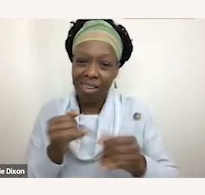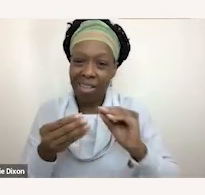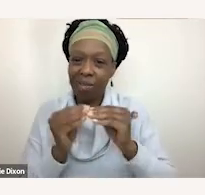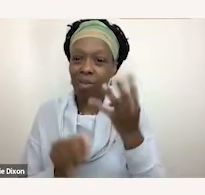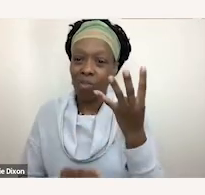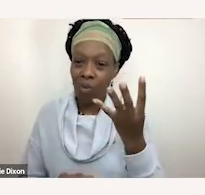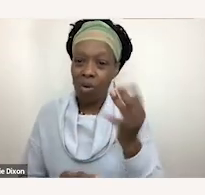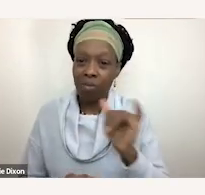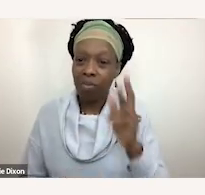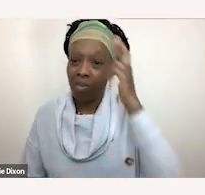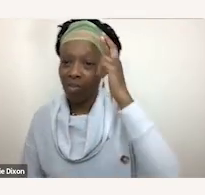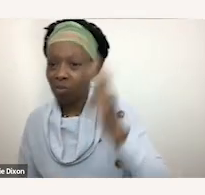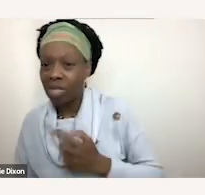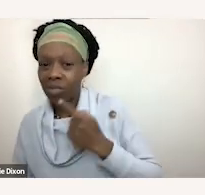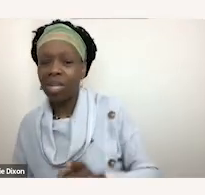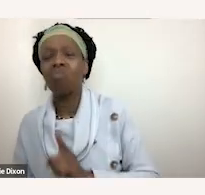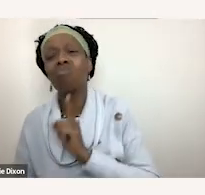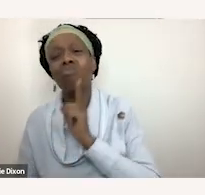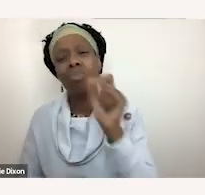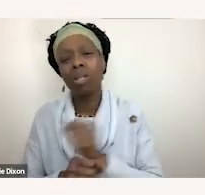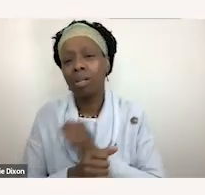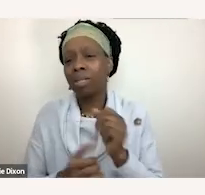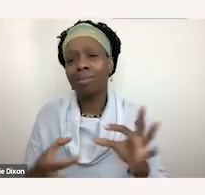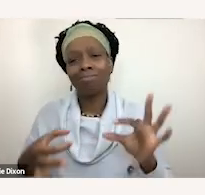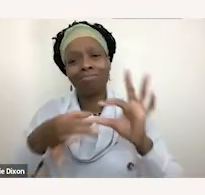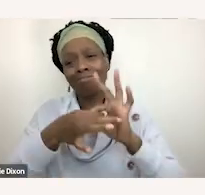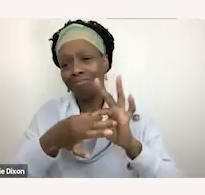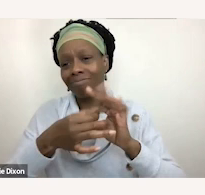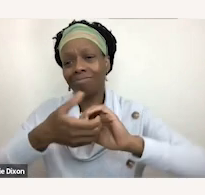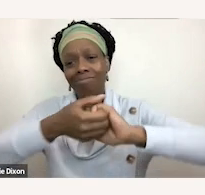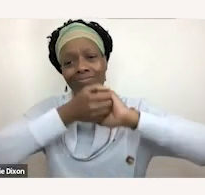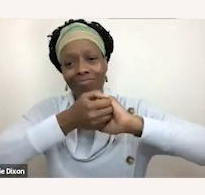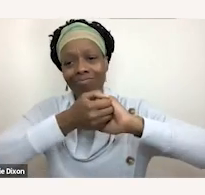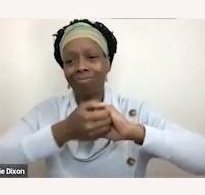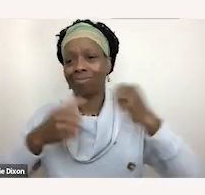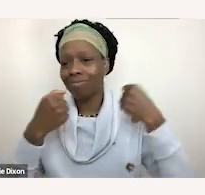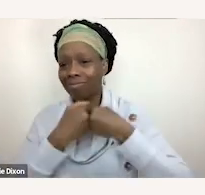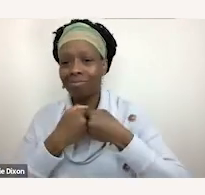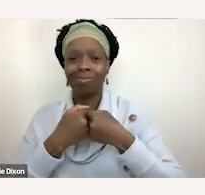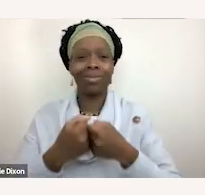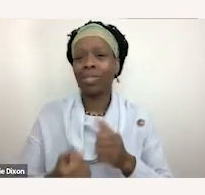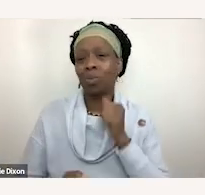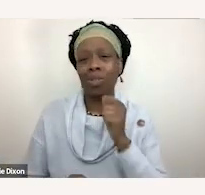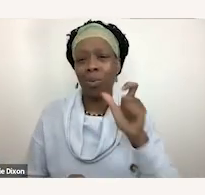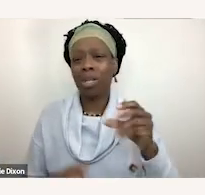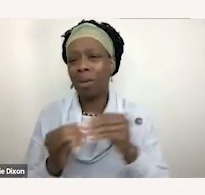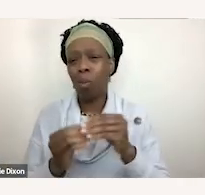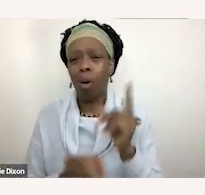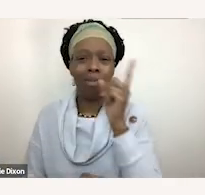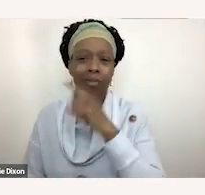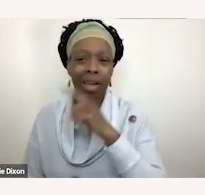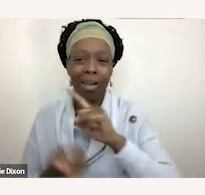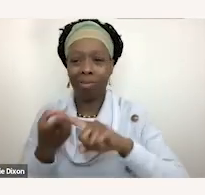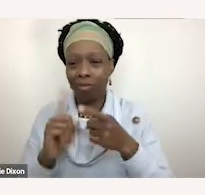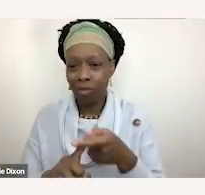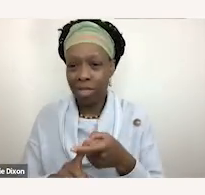saying true and genuine allyship because we're we're not interested in the superficial stuff right genuine allyship comes